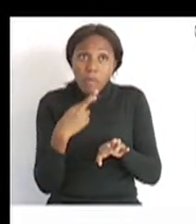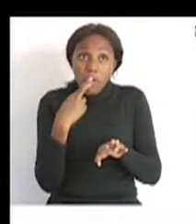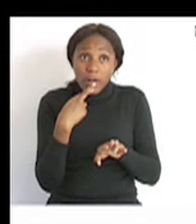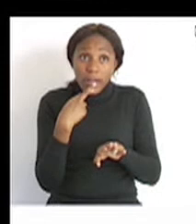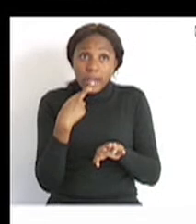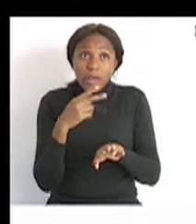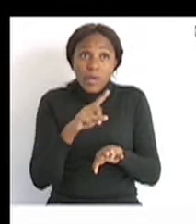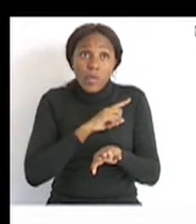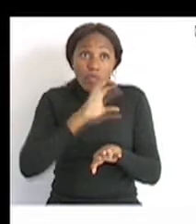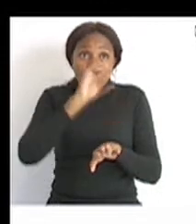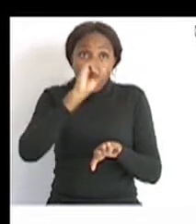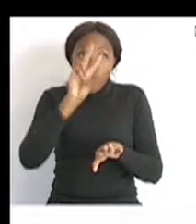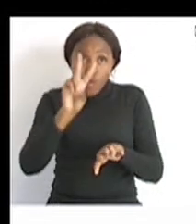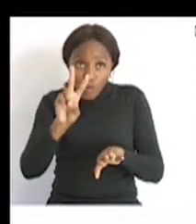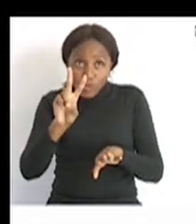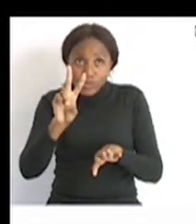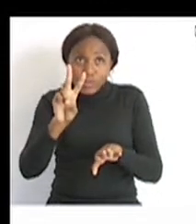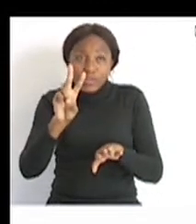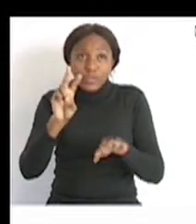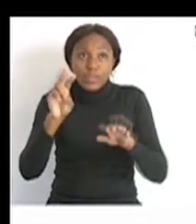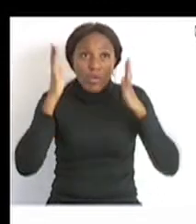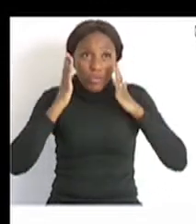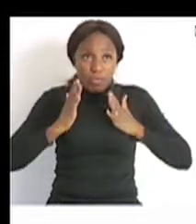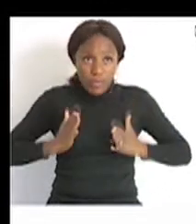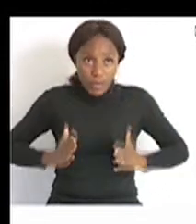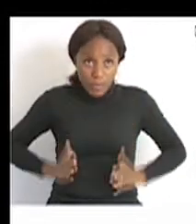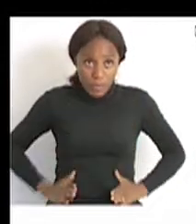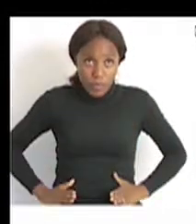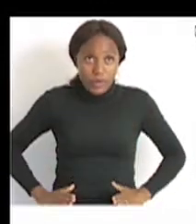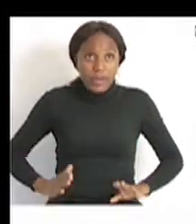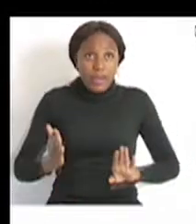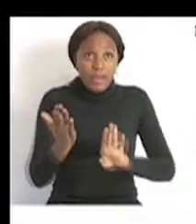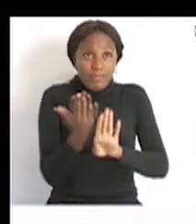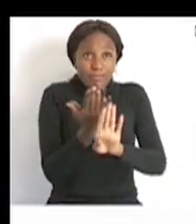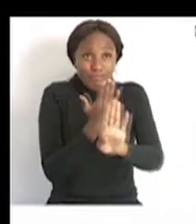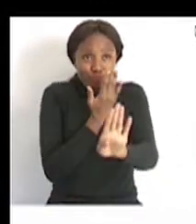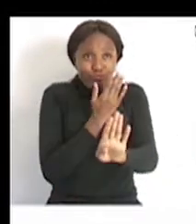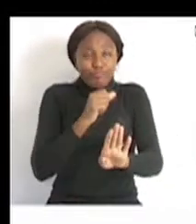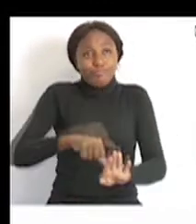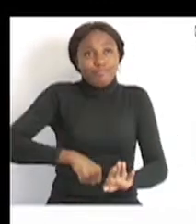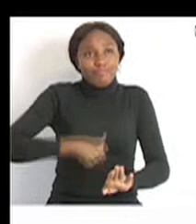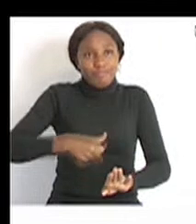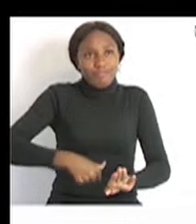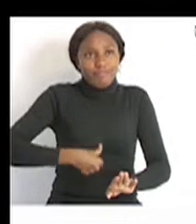body. They also help to fight diseases and heal cuts and wounds.